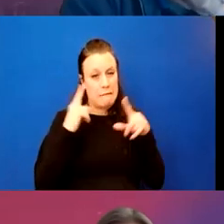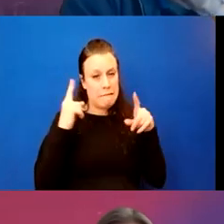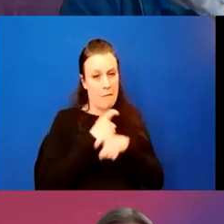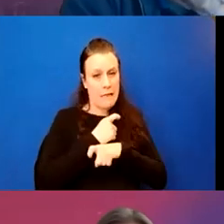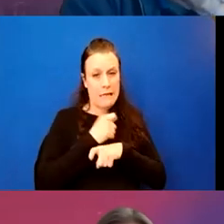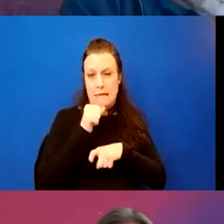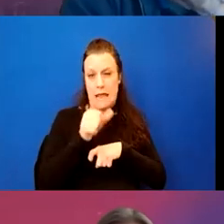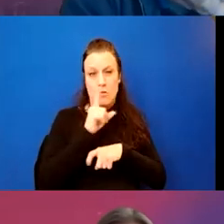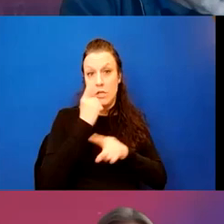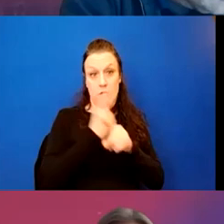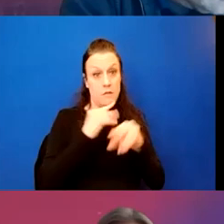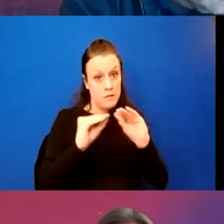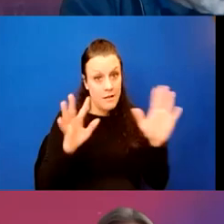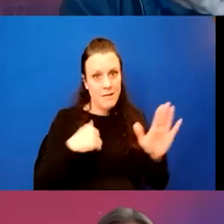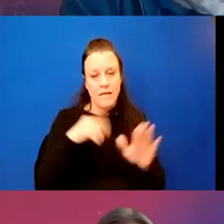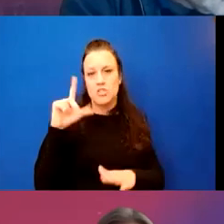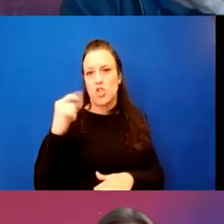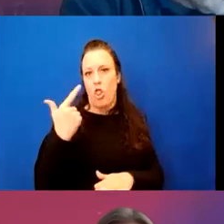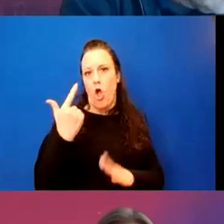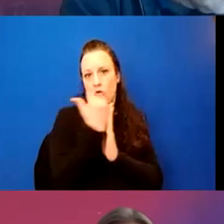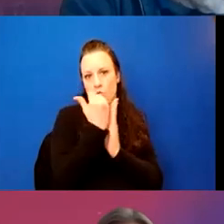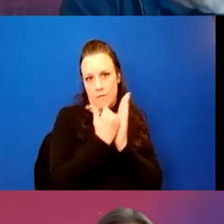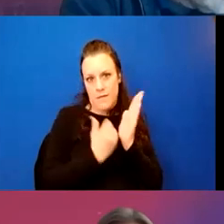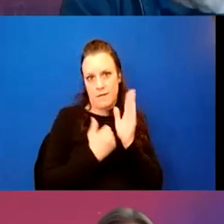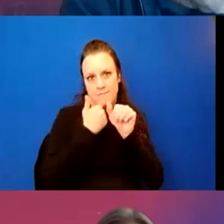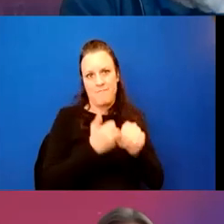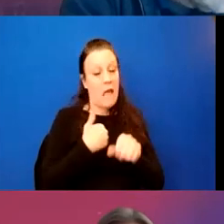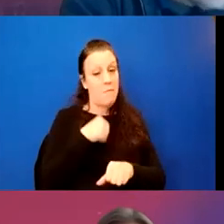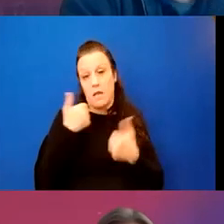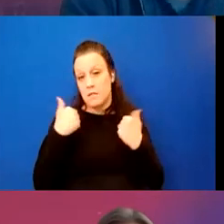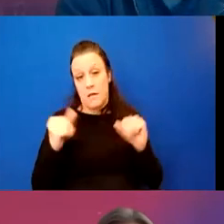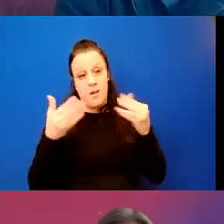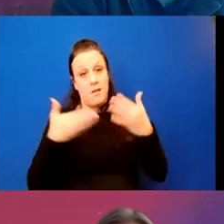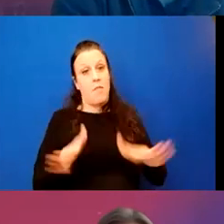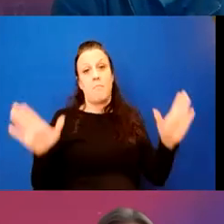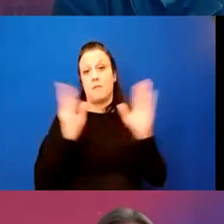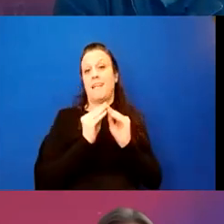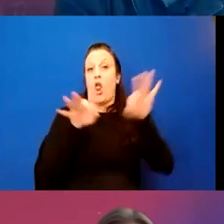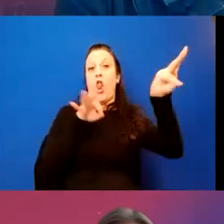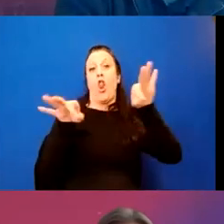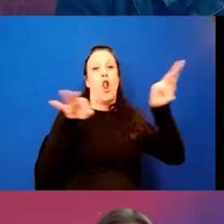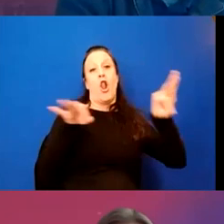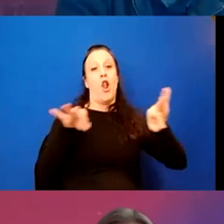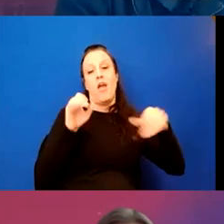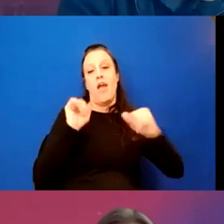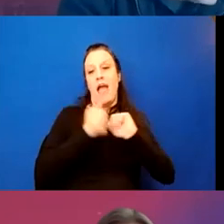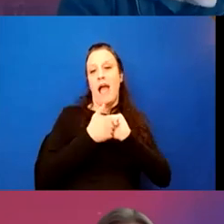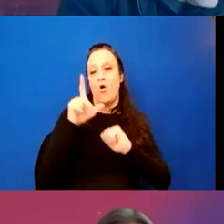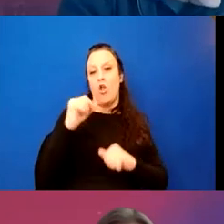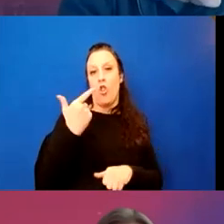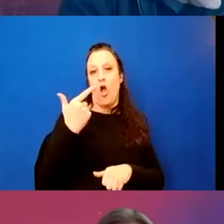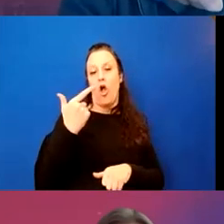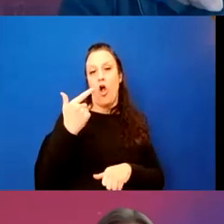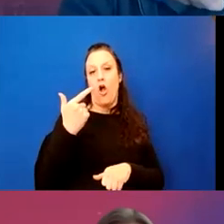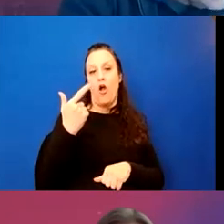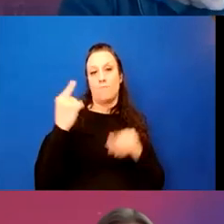nonlinear because it's actually logarithmic and I'm not going to attempt in a public meeting to explain, um, how a logarithmic measure